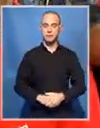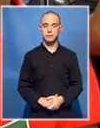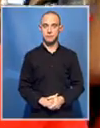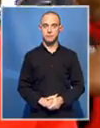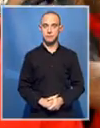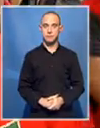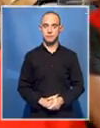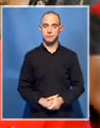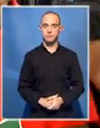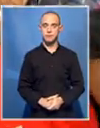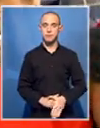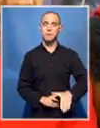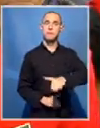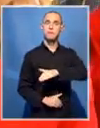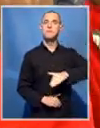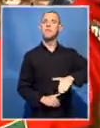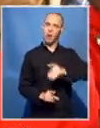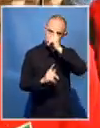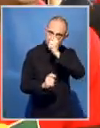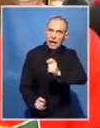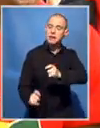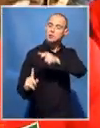Solomon Mahlangu revered through song.